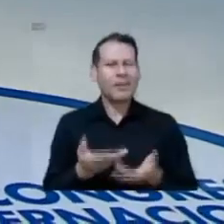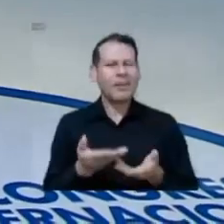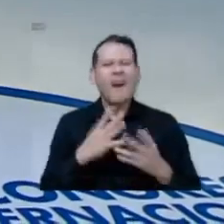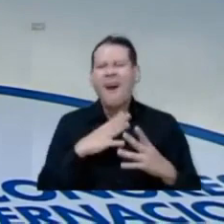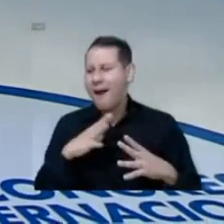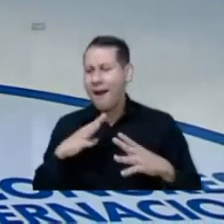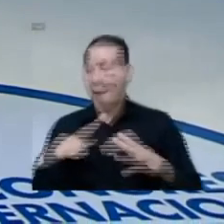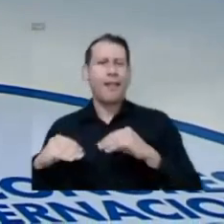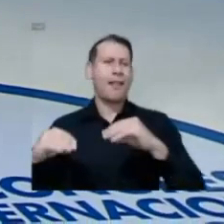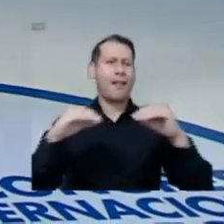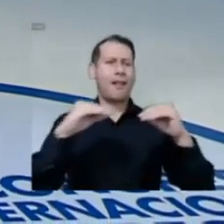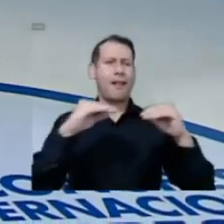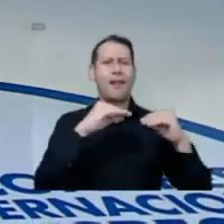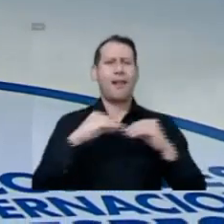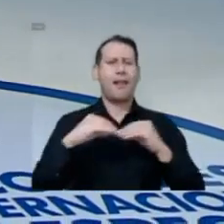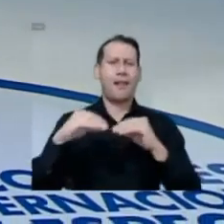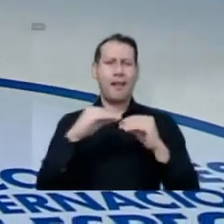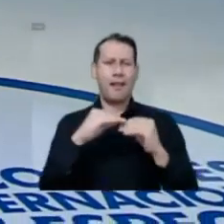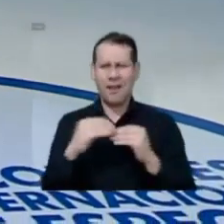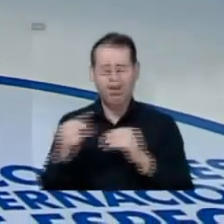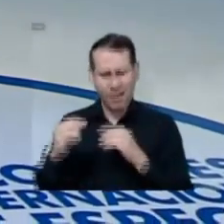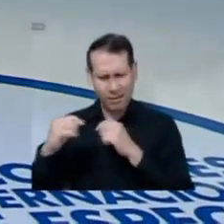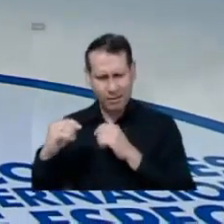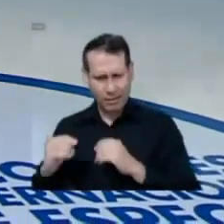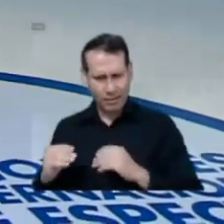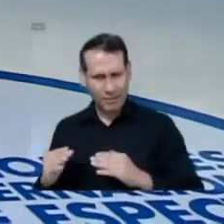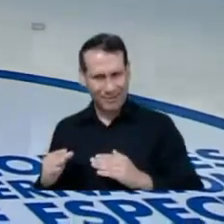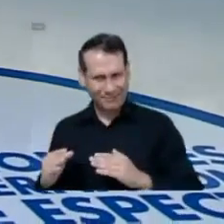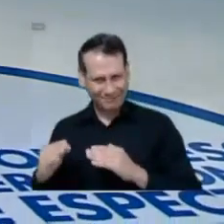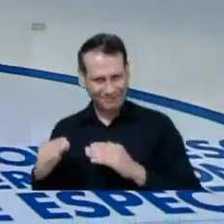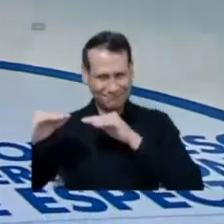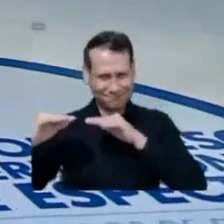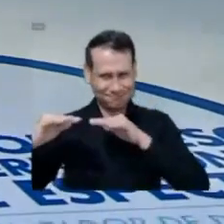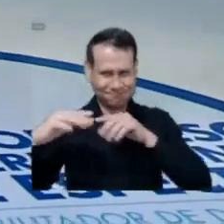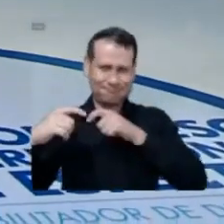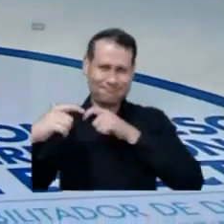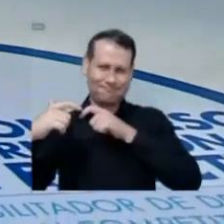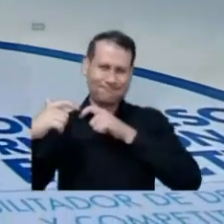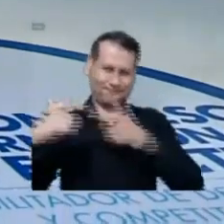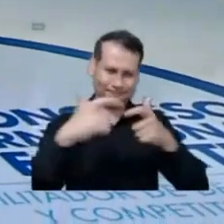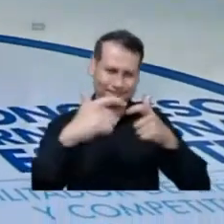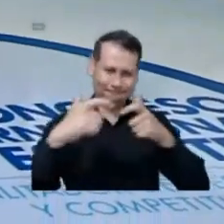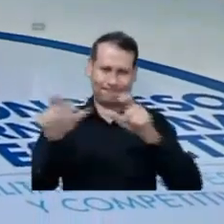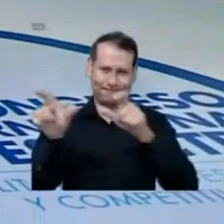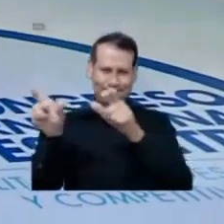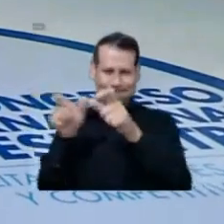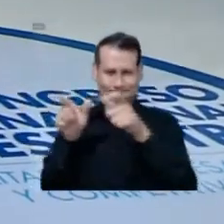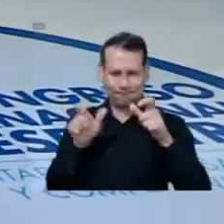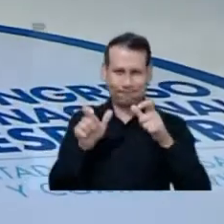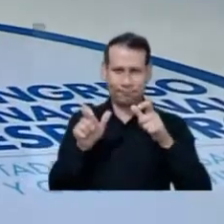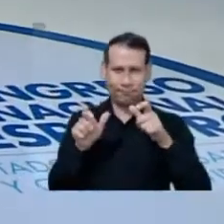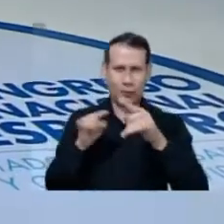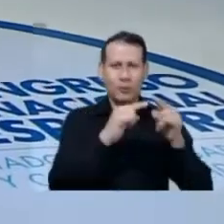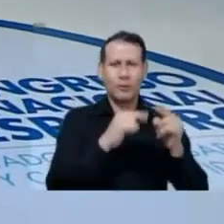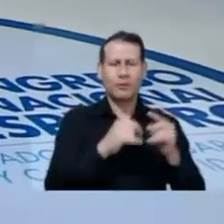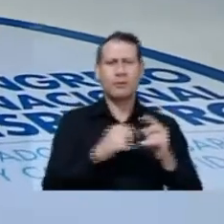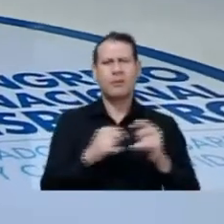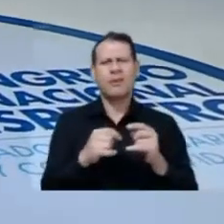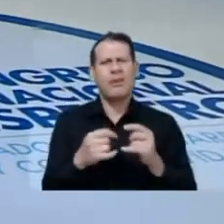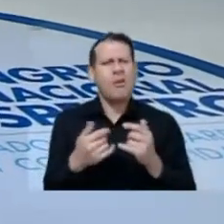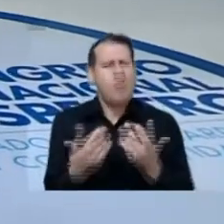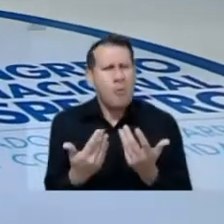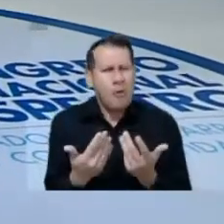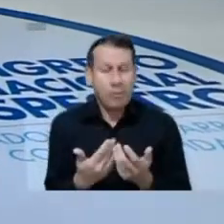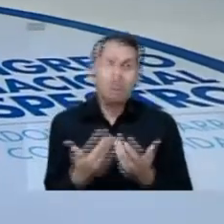talk not only from the role of Spectrum, but also some events that we have